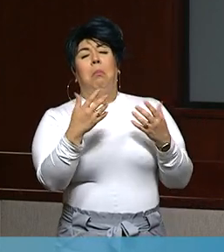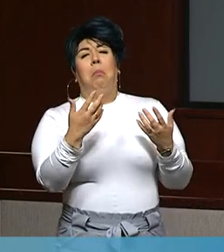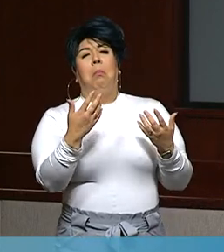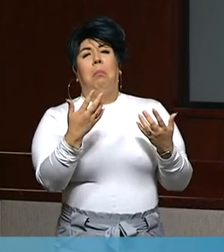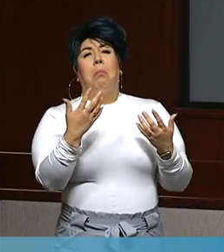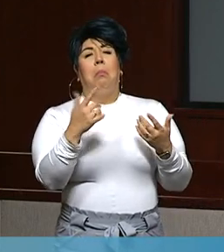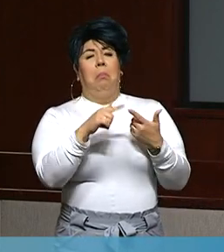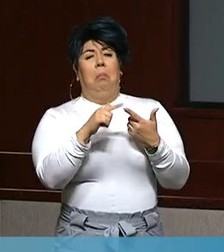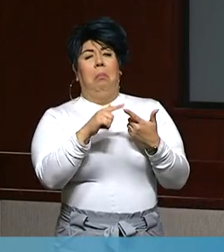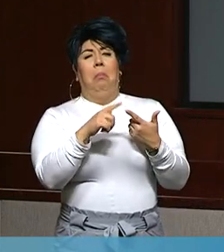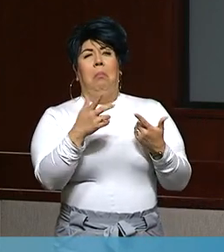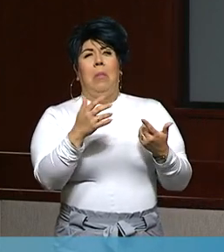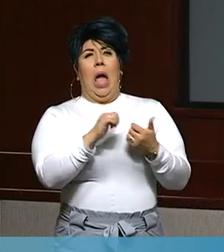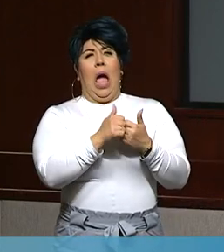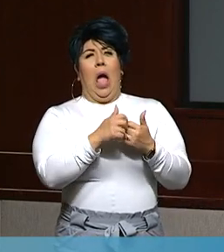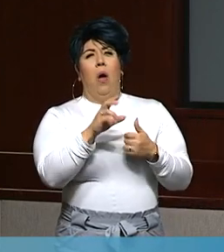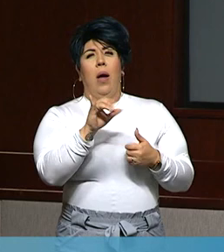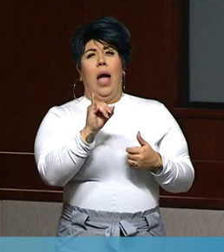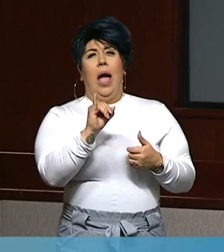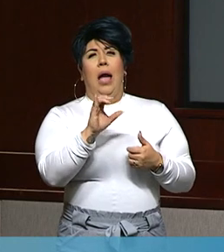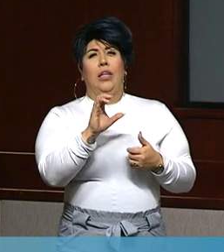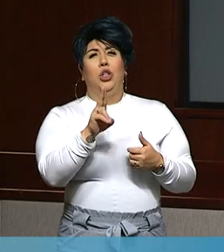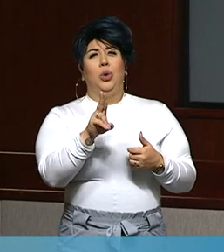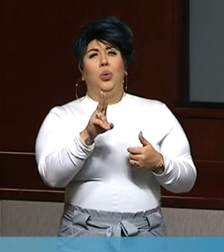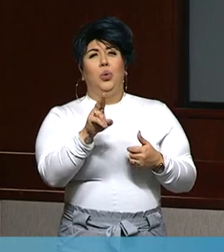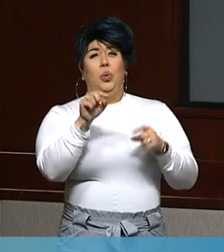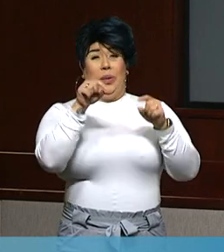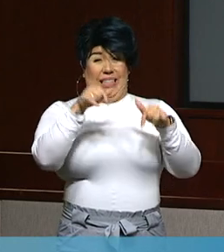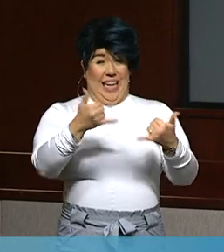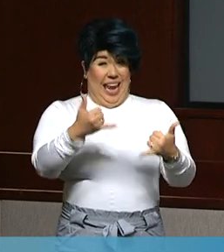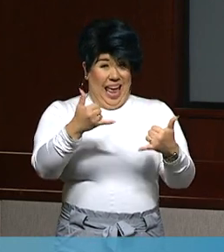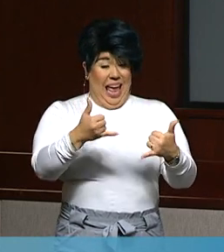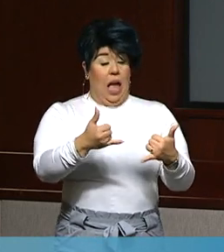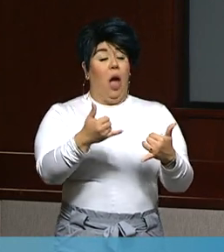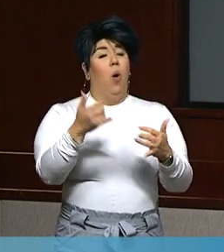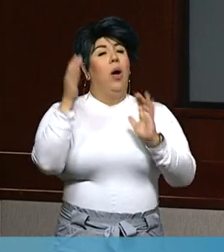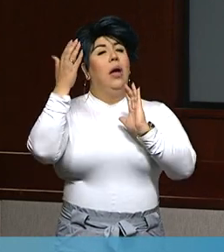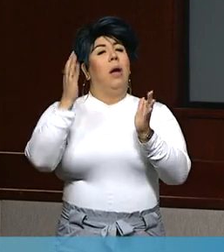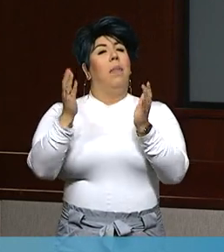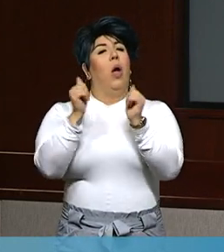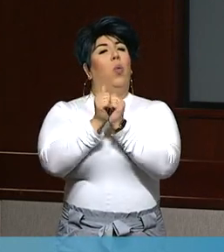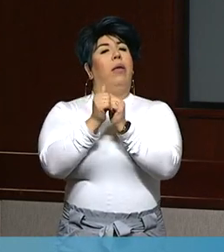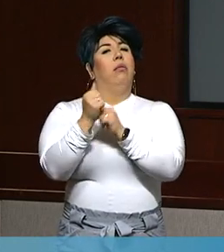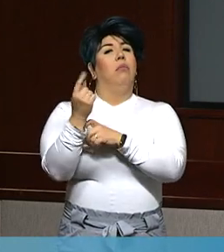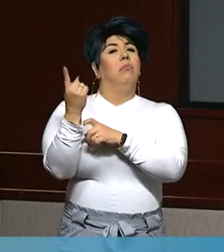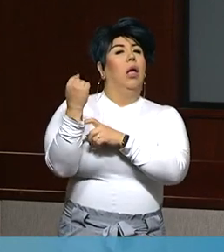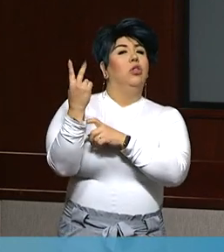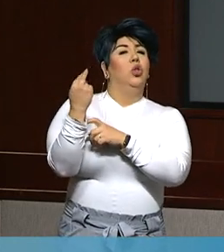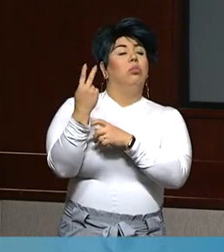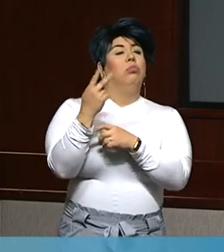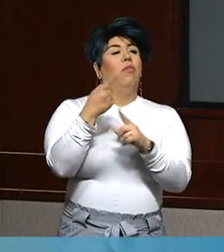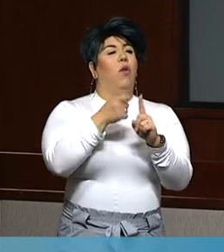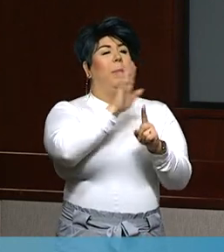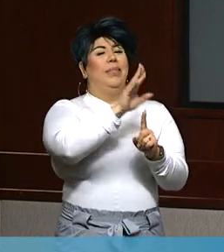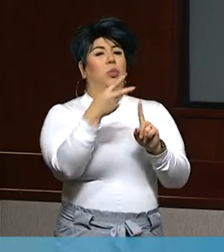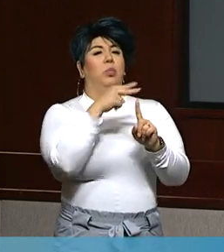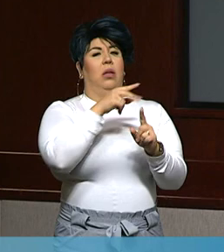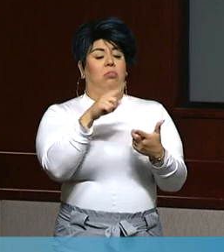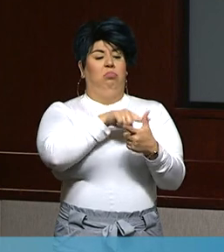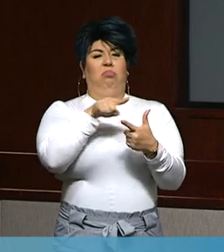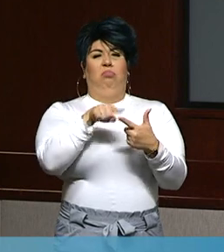more time, how does ICU capacity right now at this time compare to other years in his view? Thank you so much.